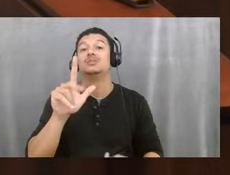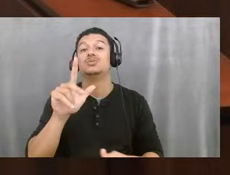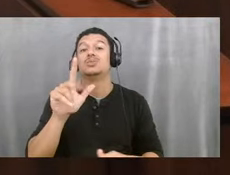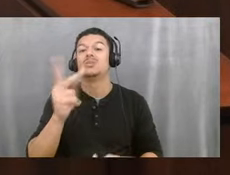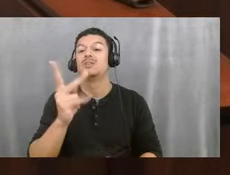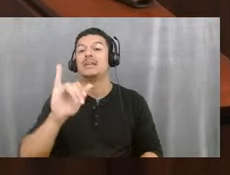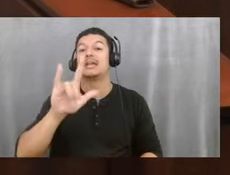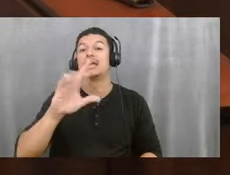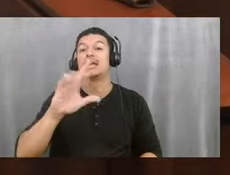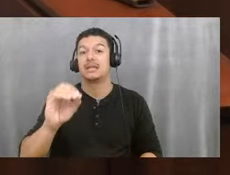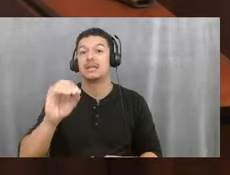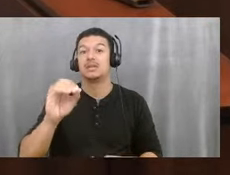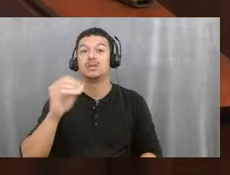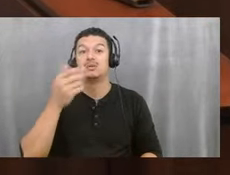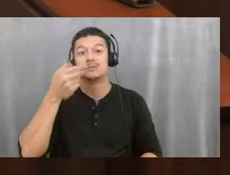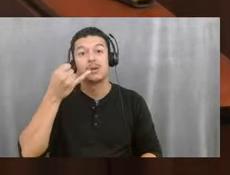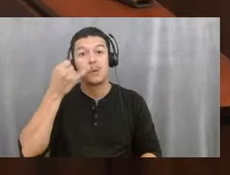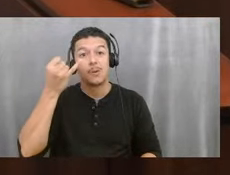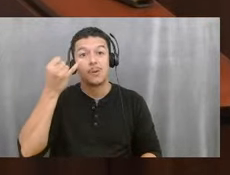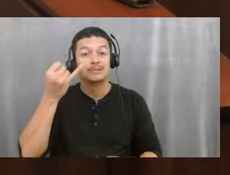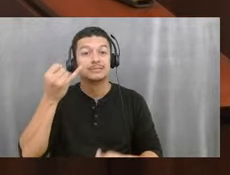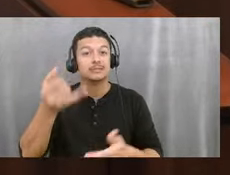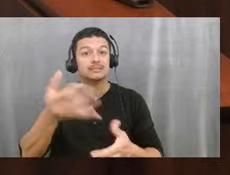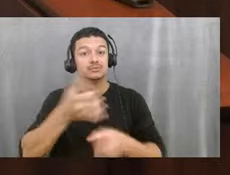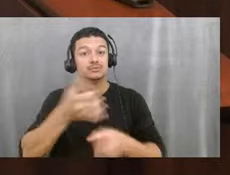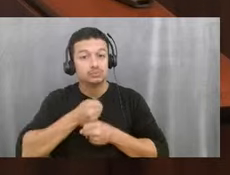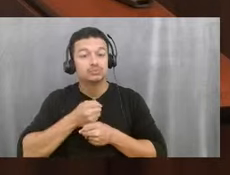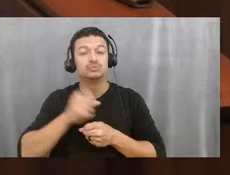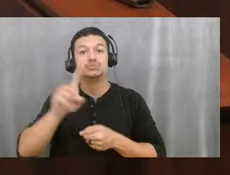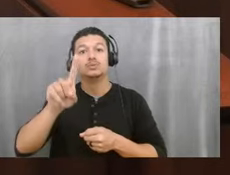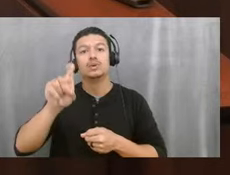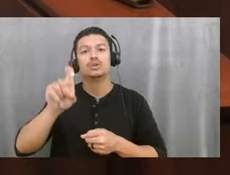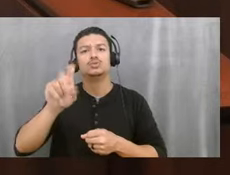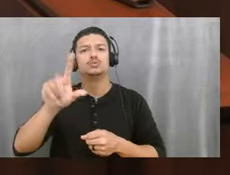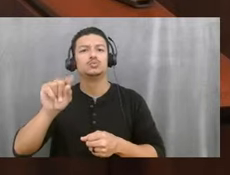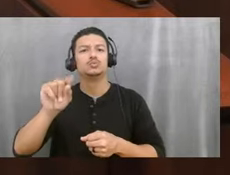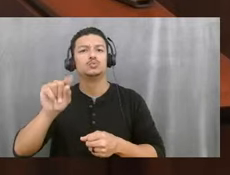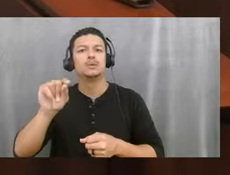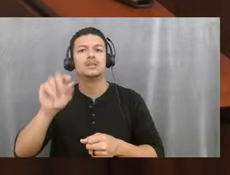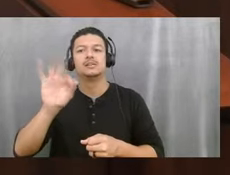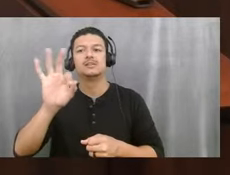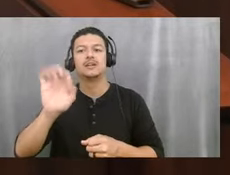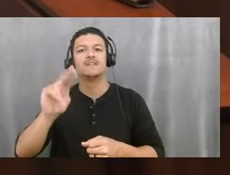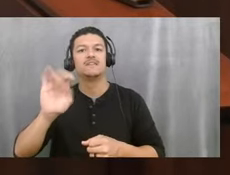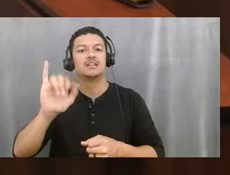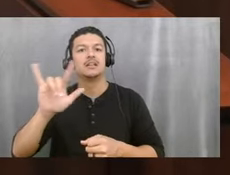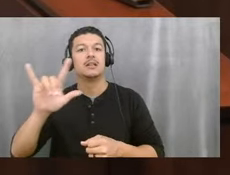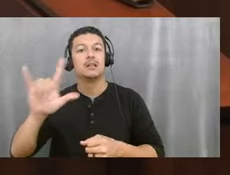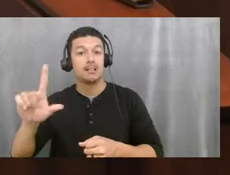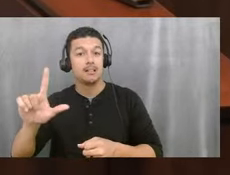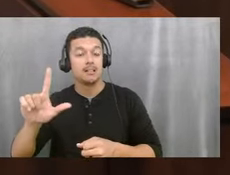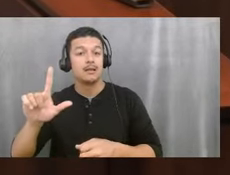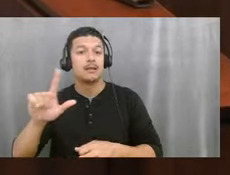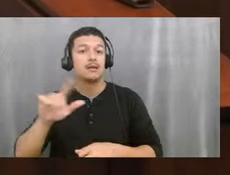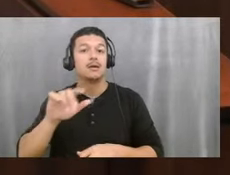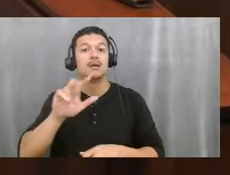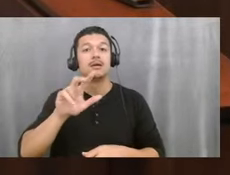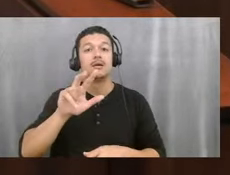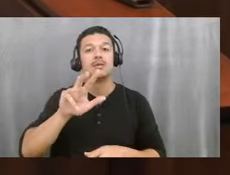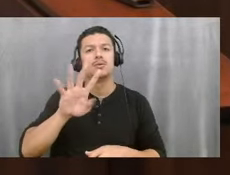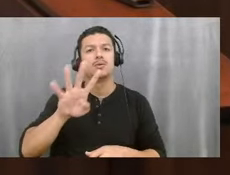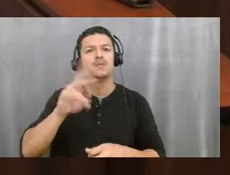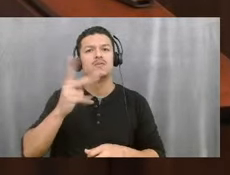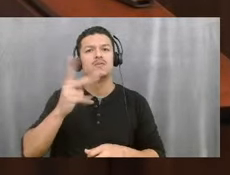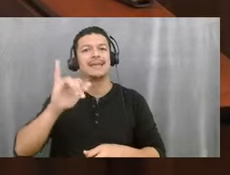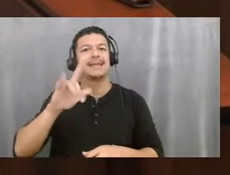127 grams of fentanyl, 34 grams of amphetamine, over $100,000 seized, nine